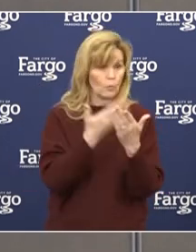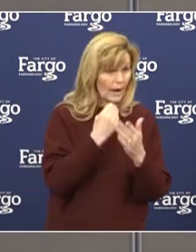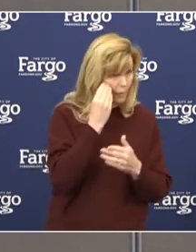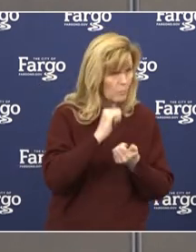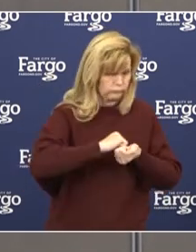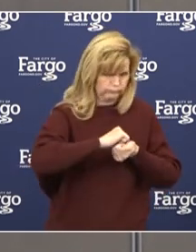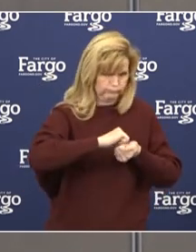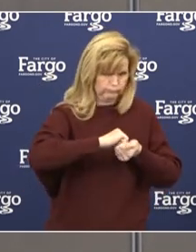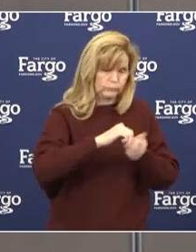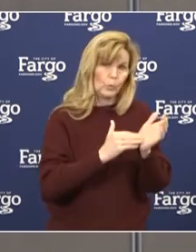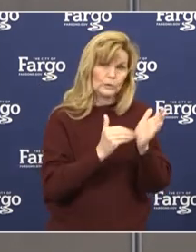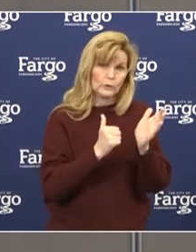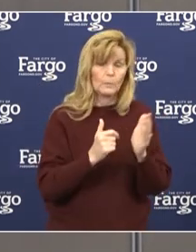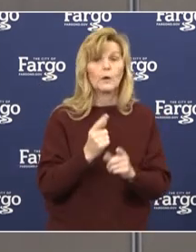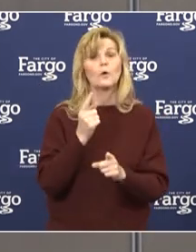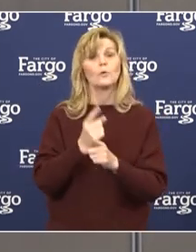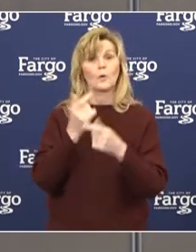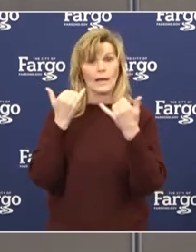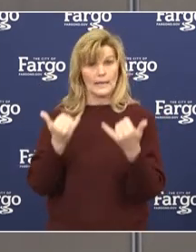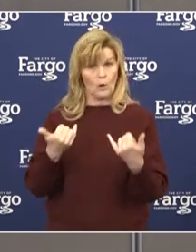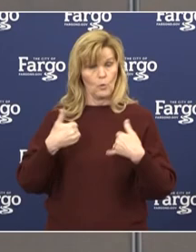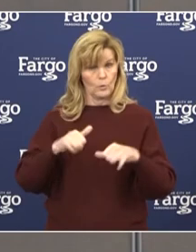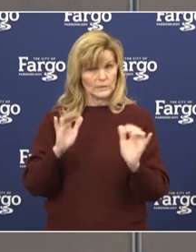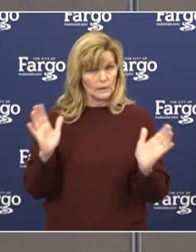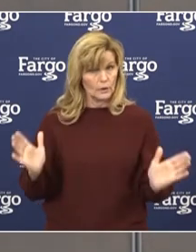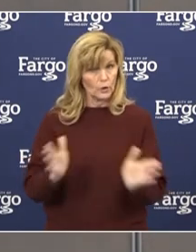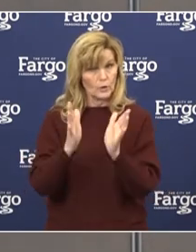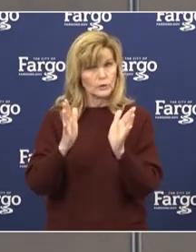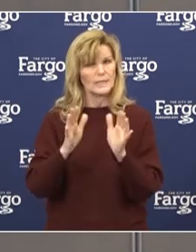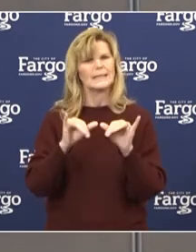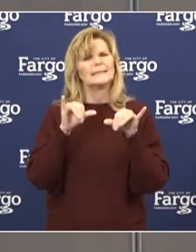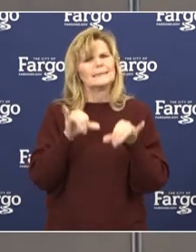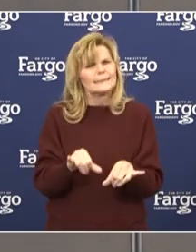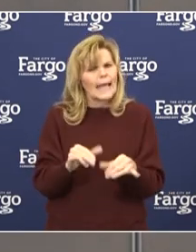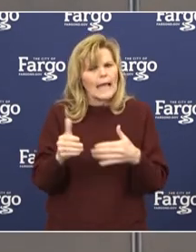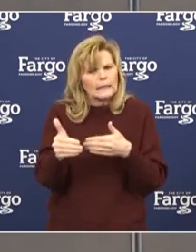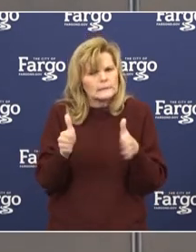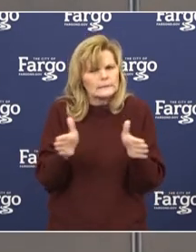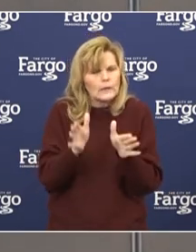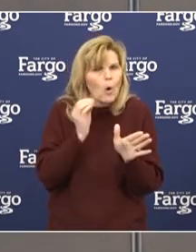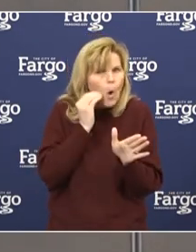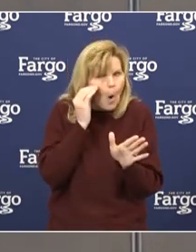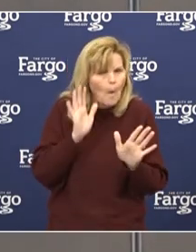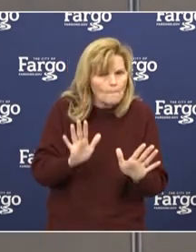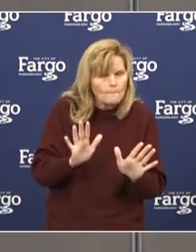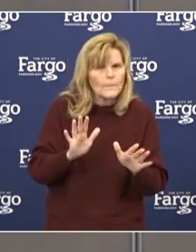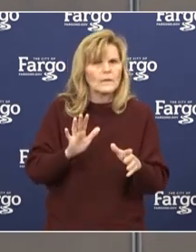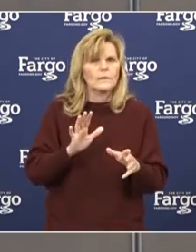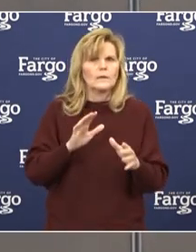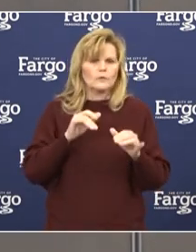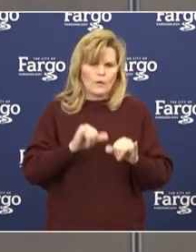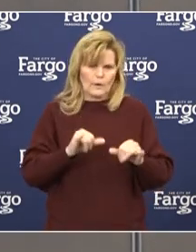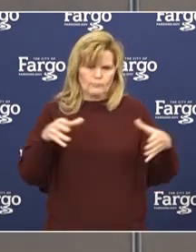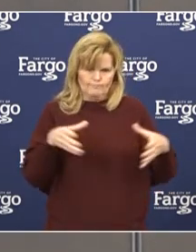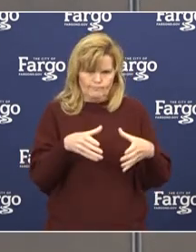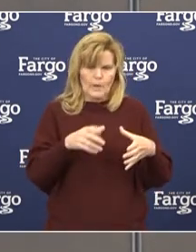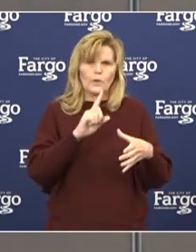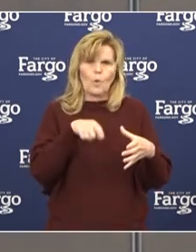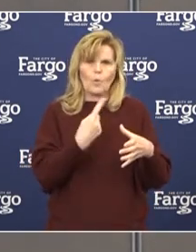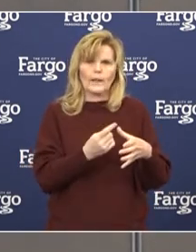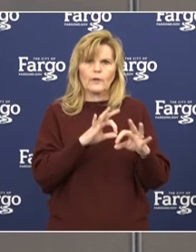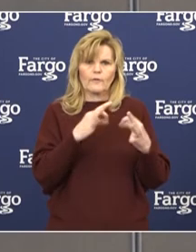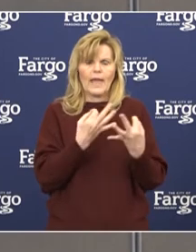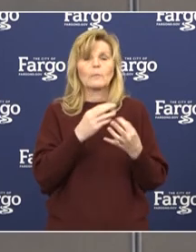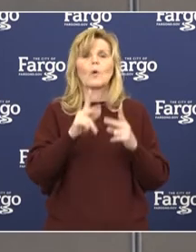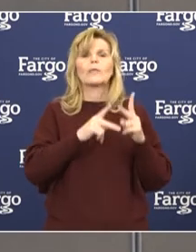And as always, right now we're still recommending stay close to home. Stay within your family unit or the folks that you've been around